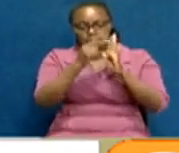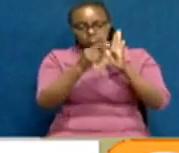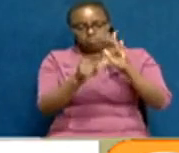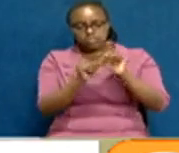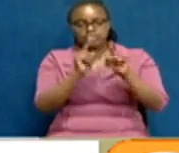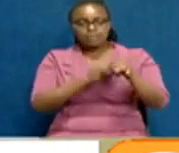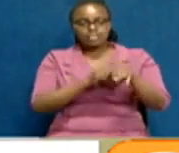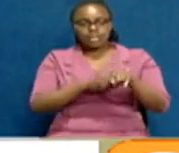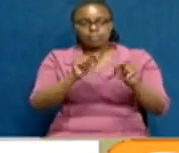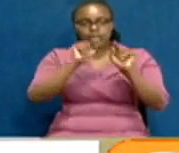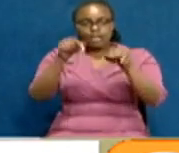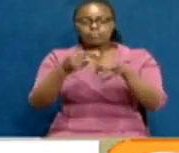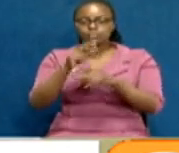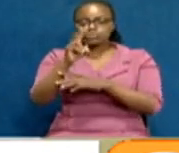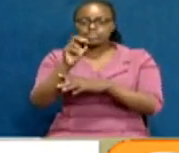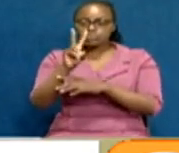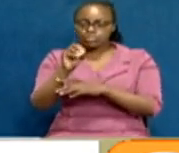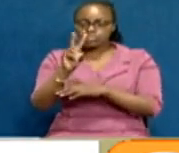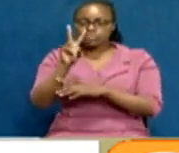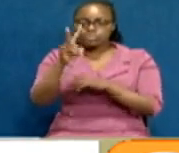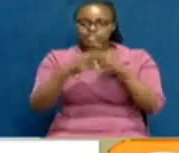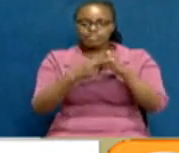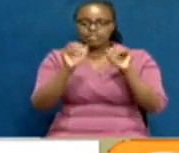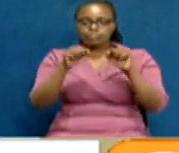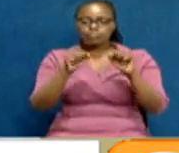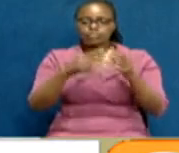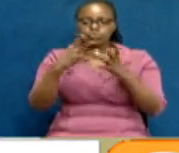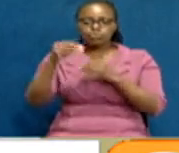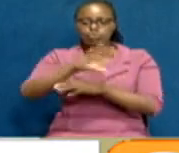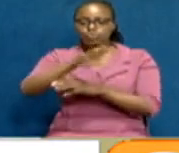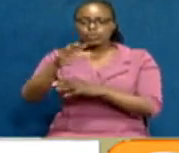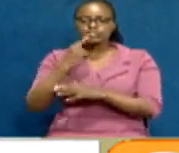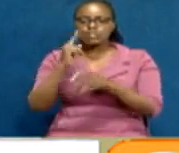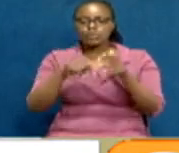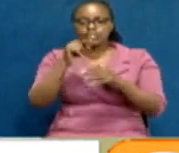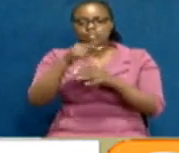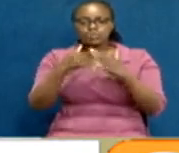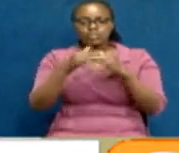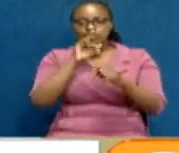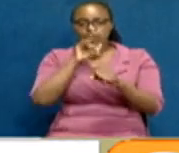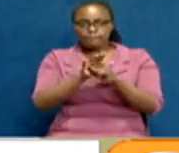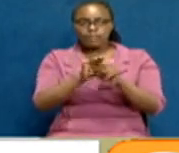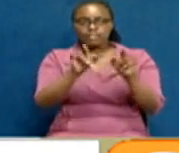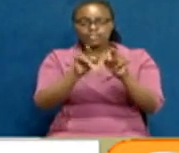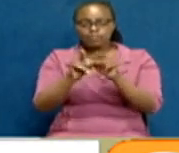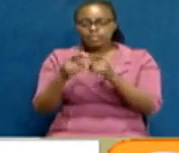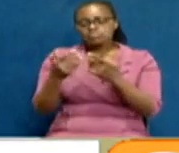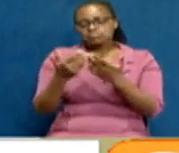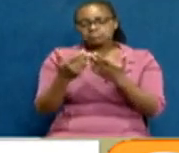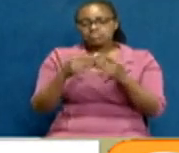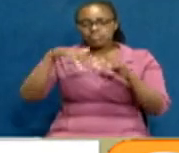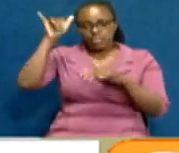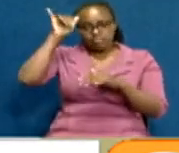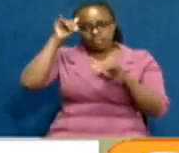by the time we come to the year 2027, we can go to a county and say, this is what was promised as far as agricultural development is